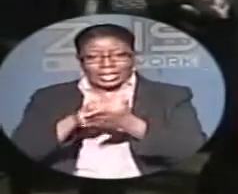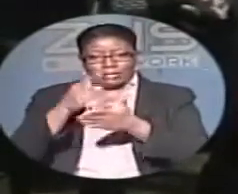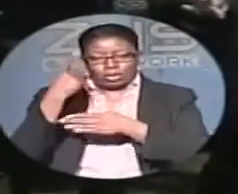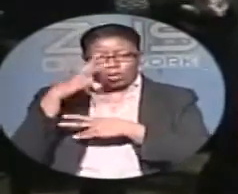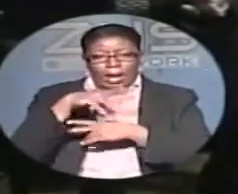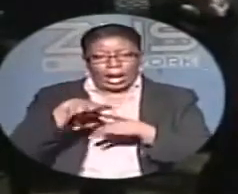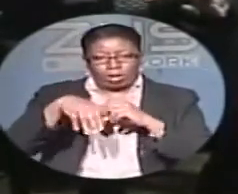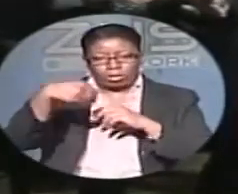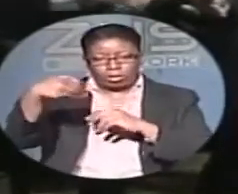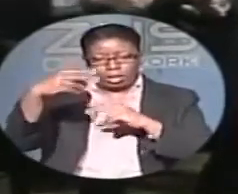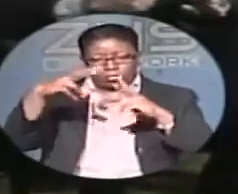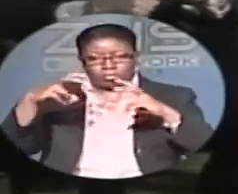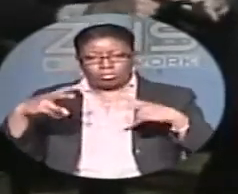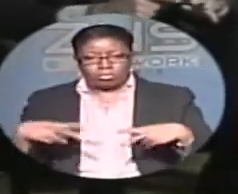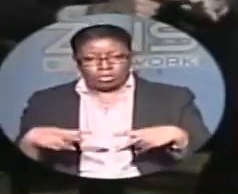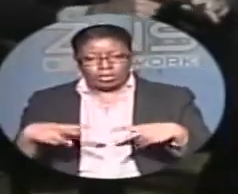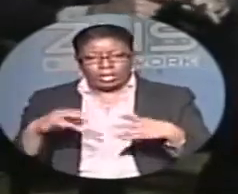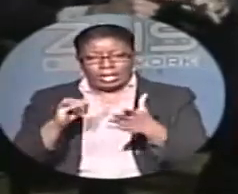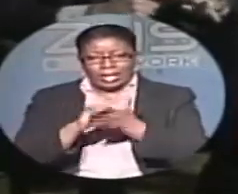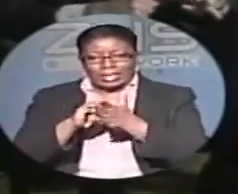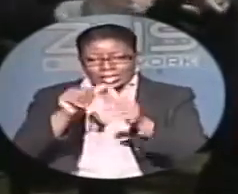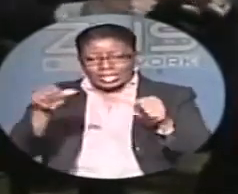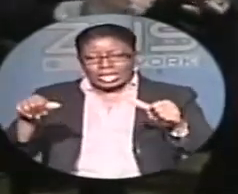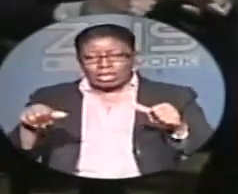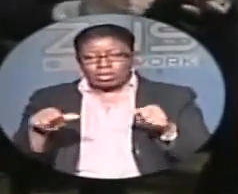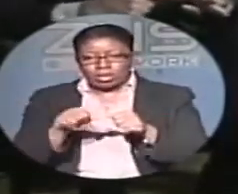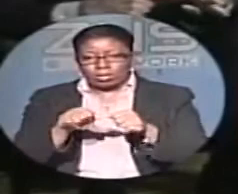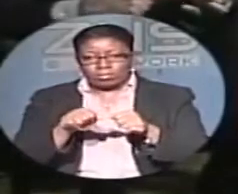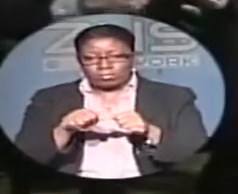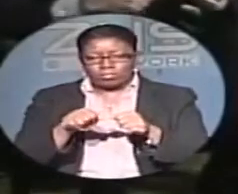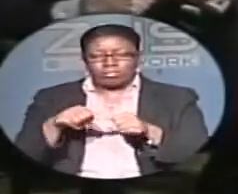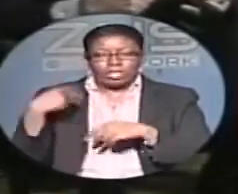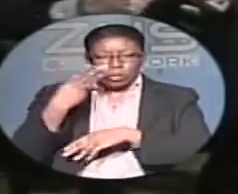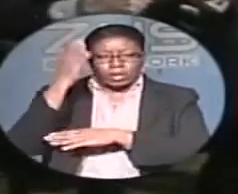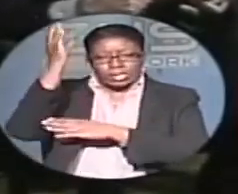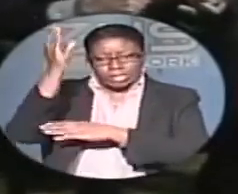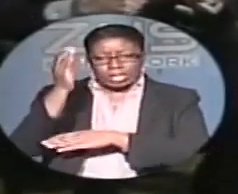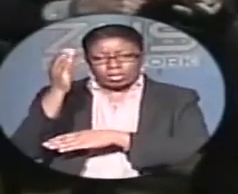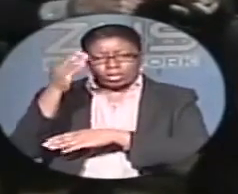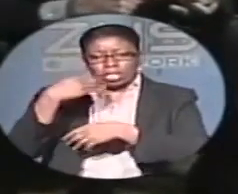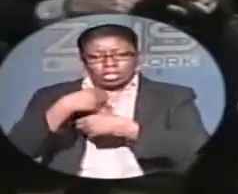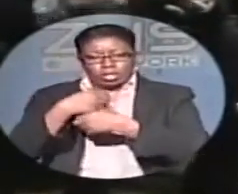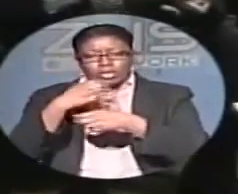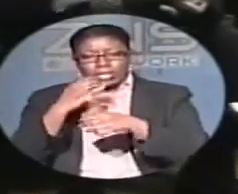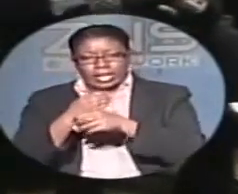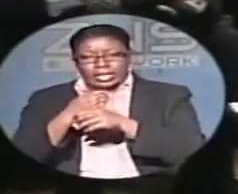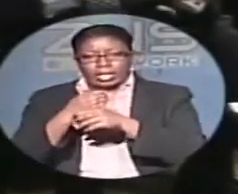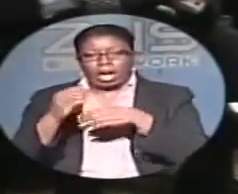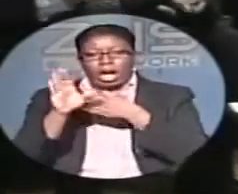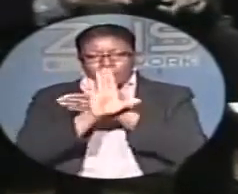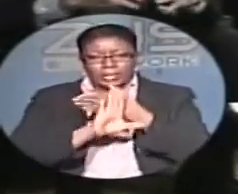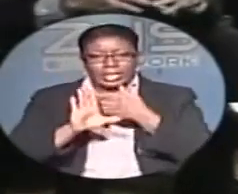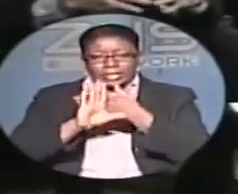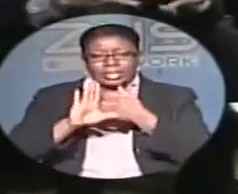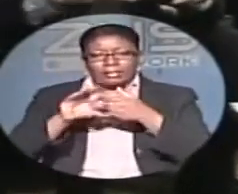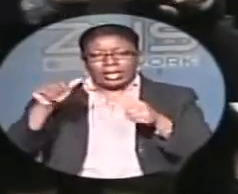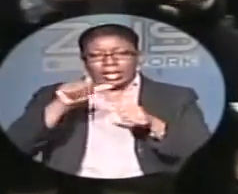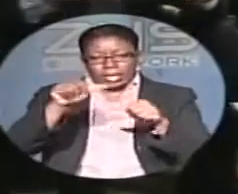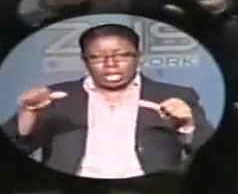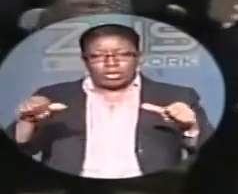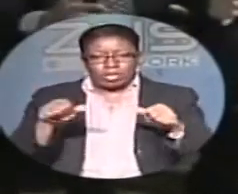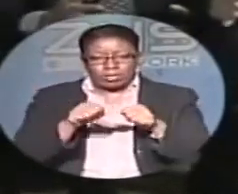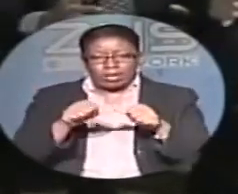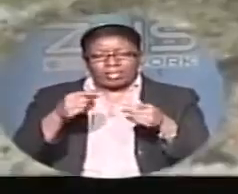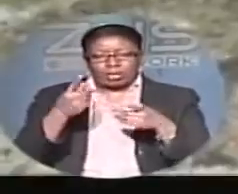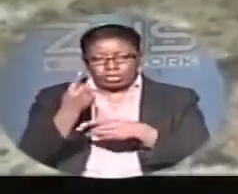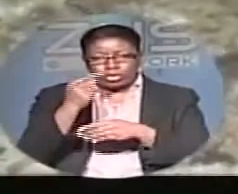the marine environment around Conception Island, we'll consider it creating a marine protected area. And that was a few years ago, and